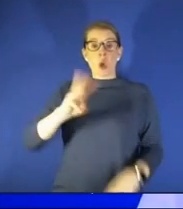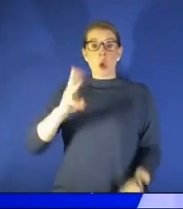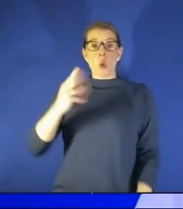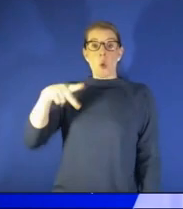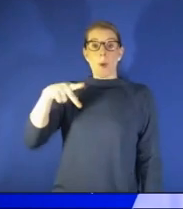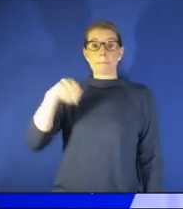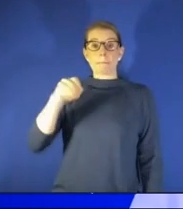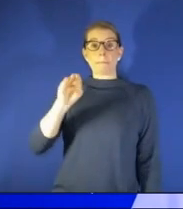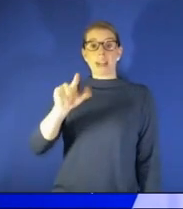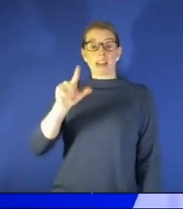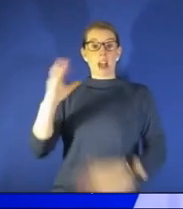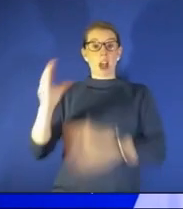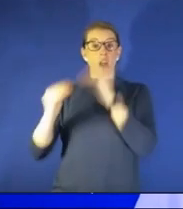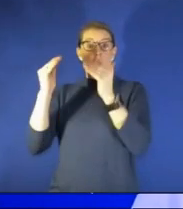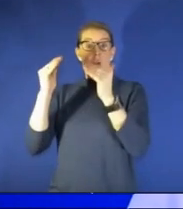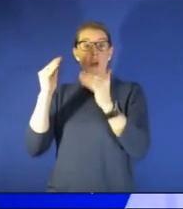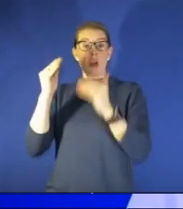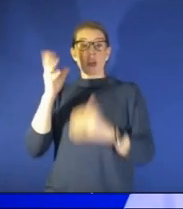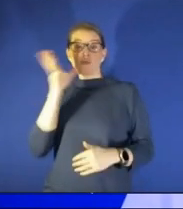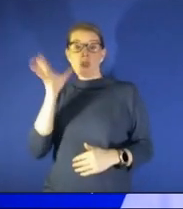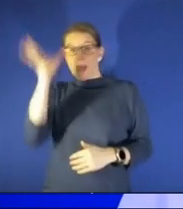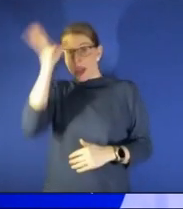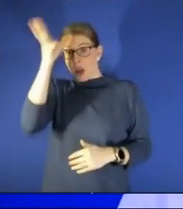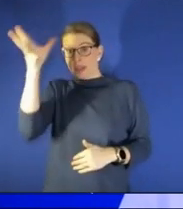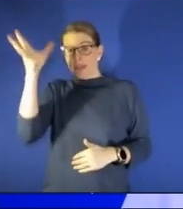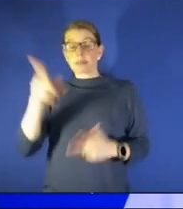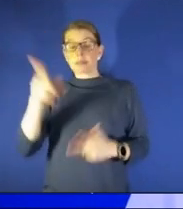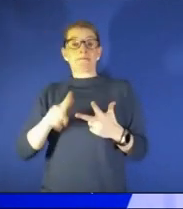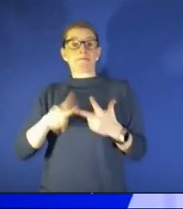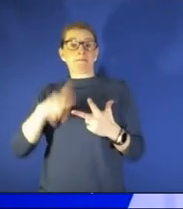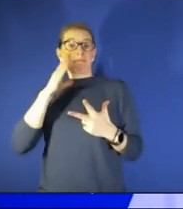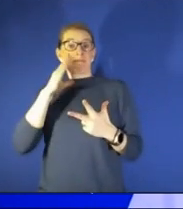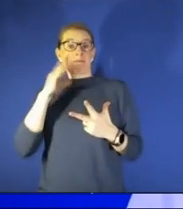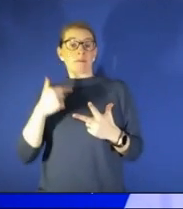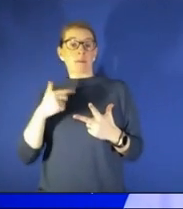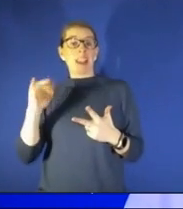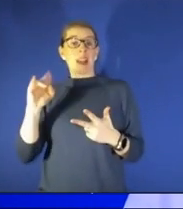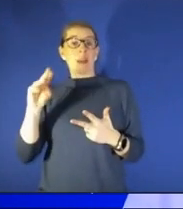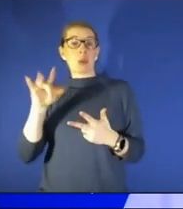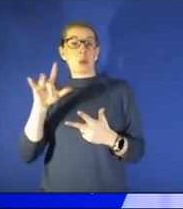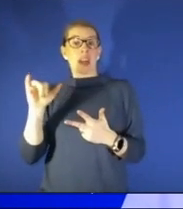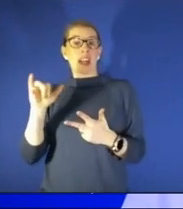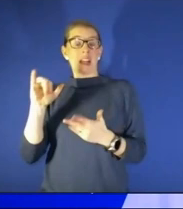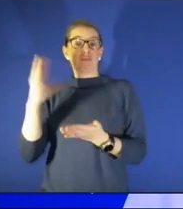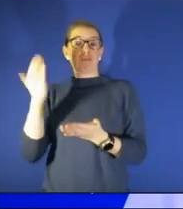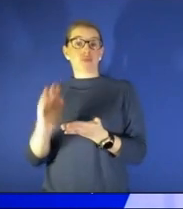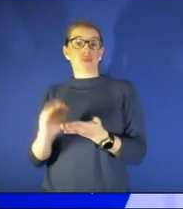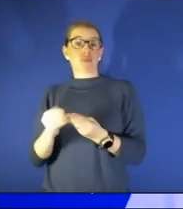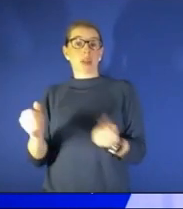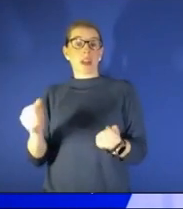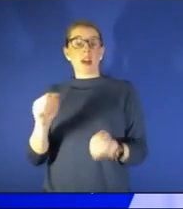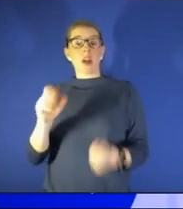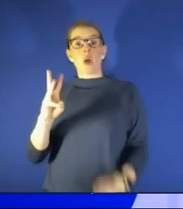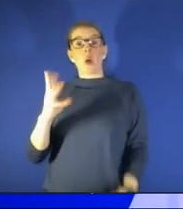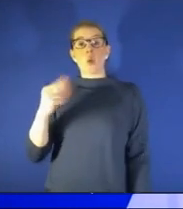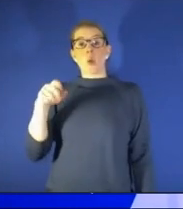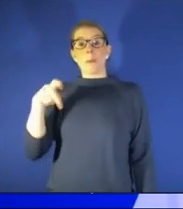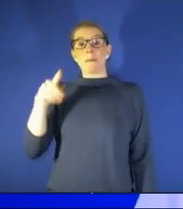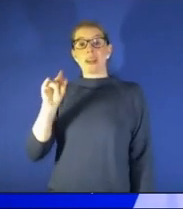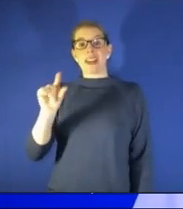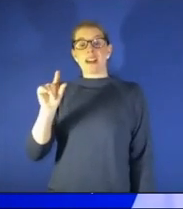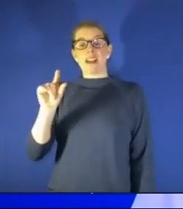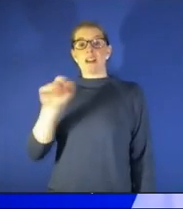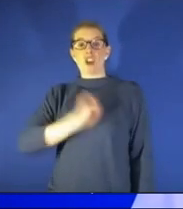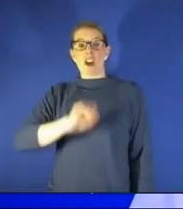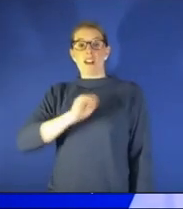grand parents and grandparents we know that we lose our immunity to whooping cough and so getting that tdap booster is going to help protect